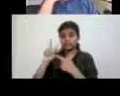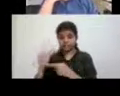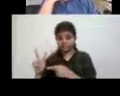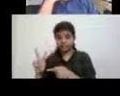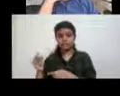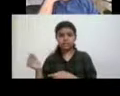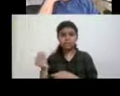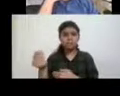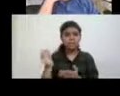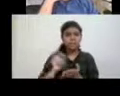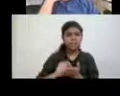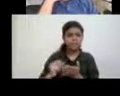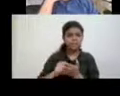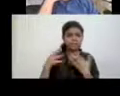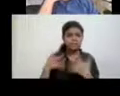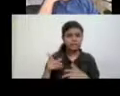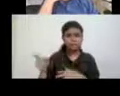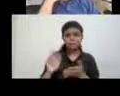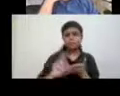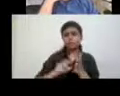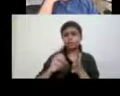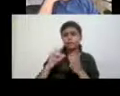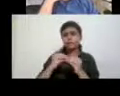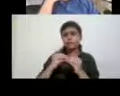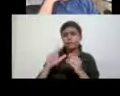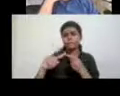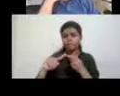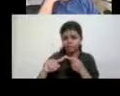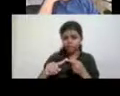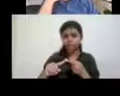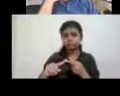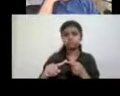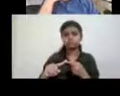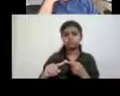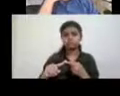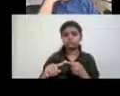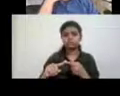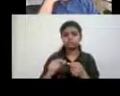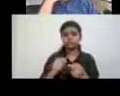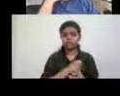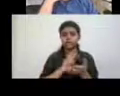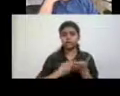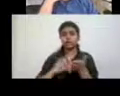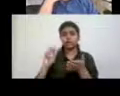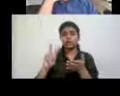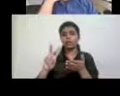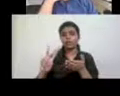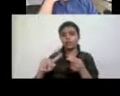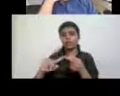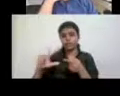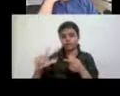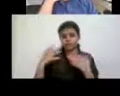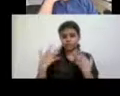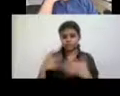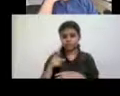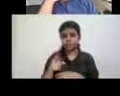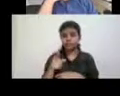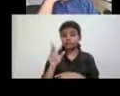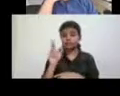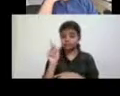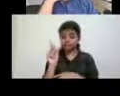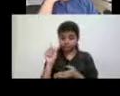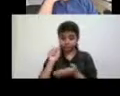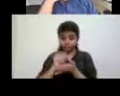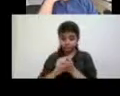Salman Rushdie's, um, novel. Um, uh, and, and then in the second edition of the disability